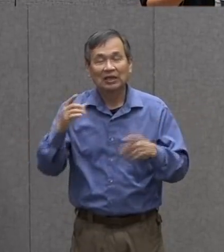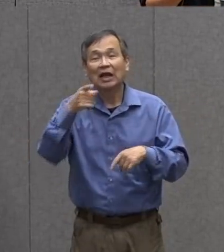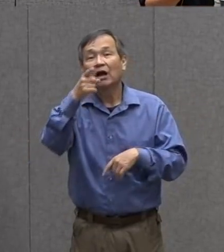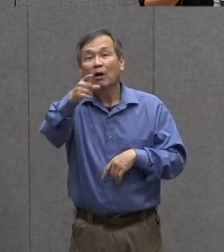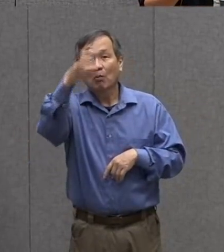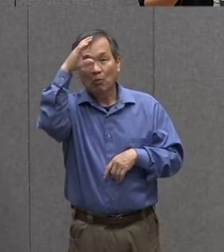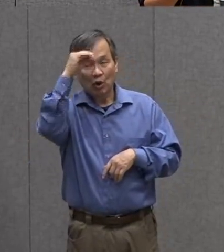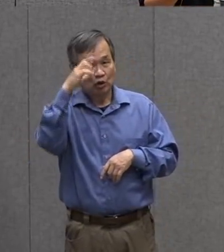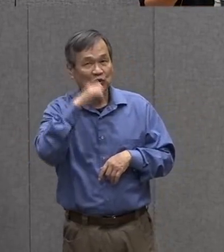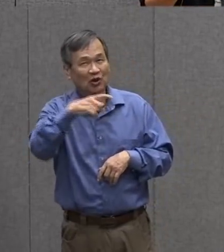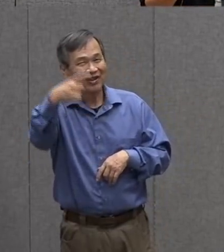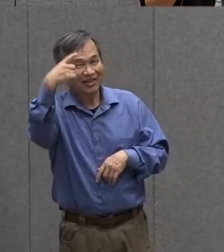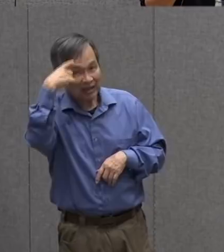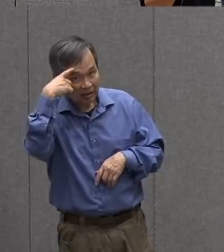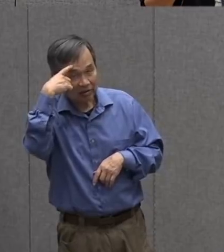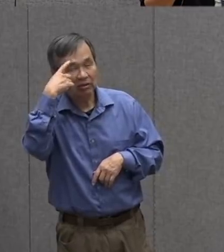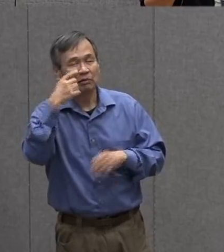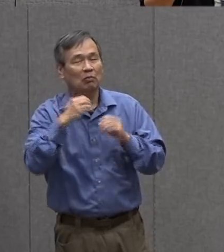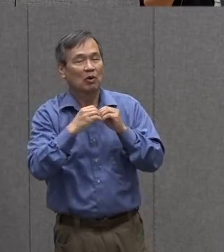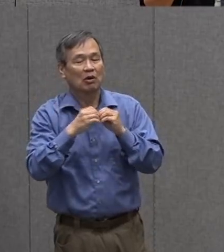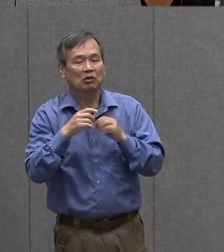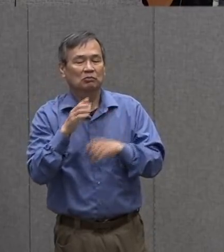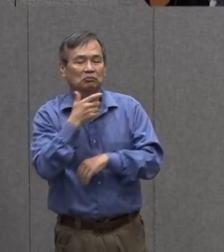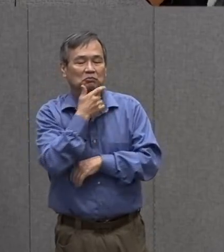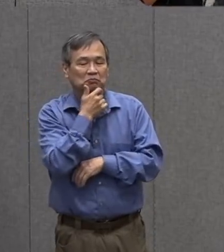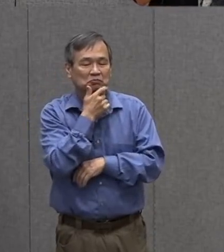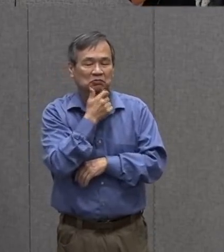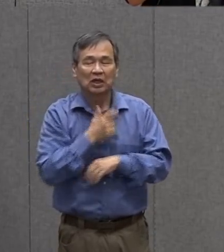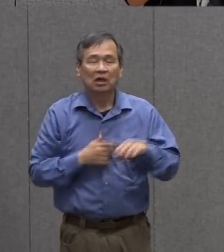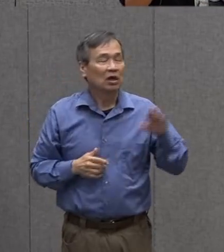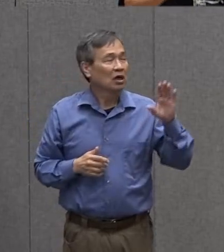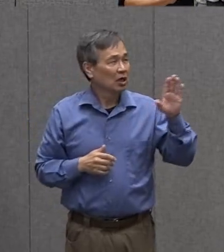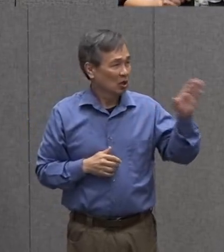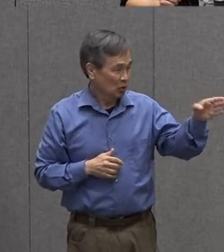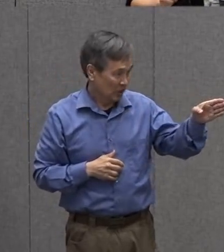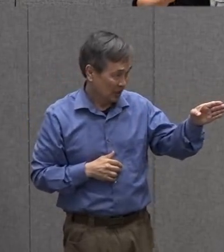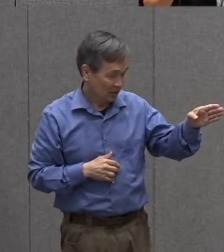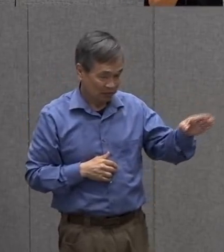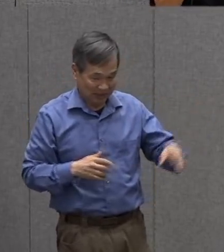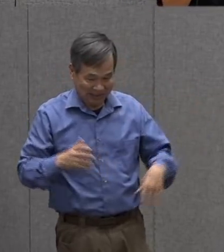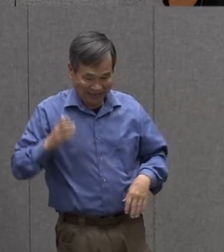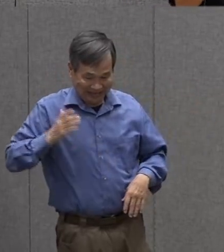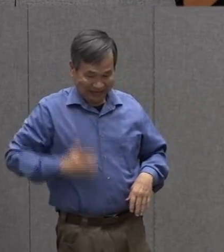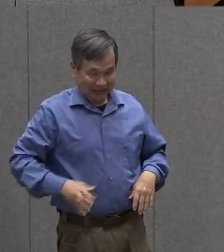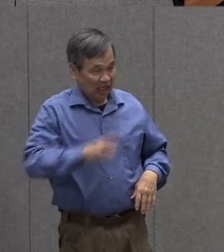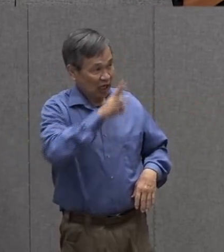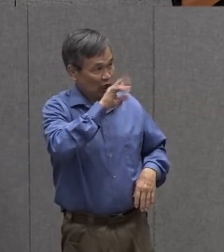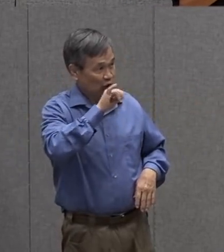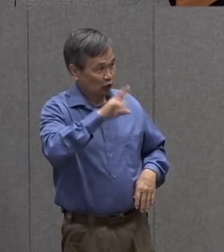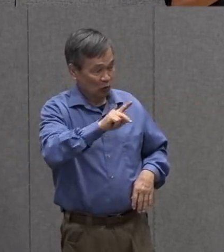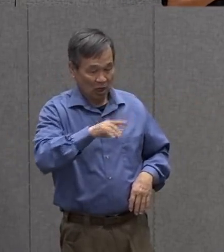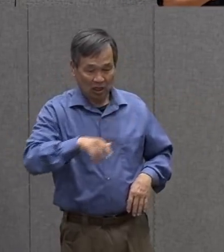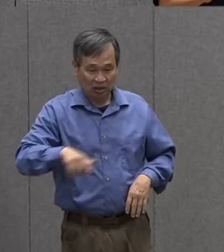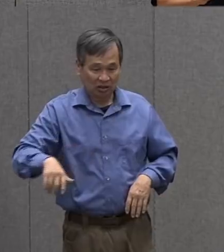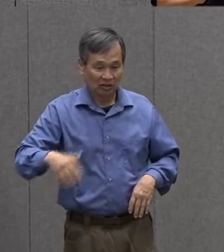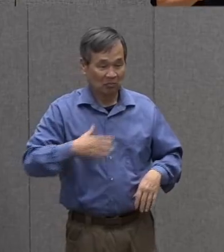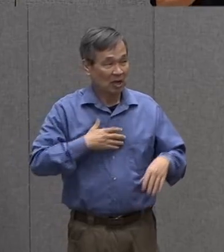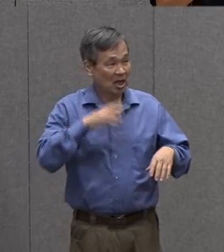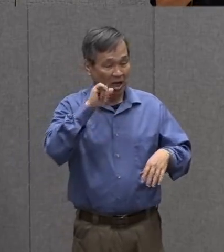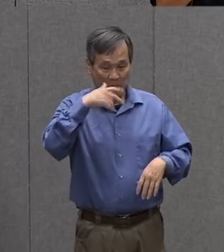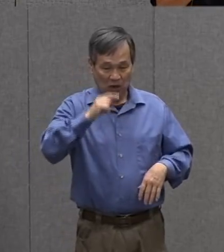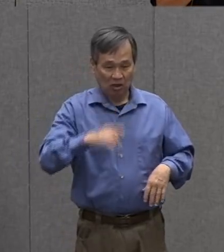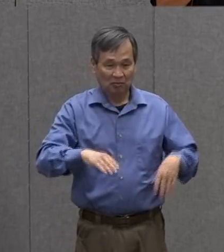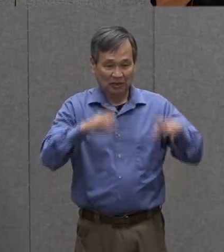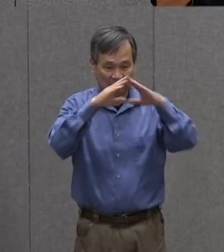think about that one for a while wait that means the sidewalk in front of my apartment